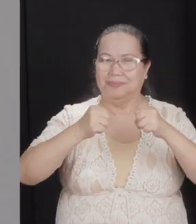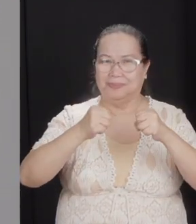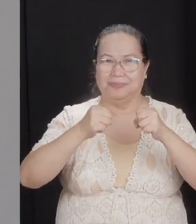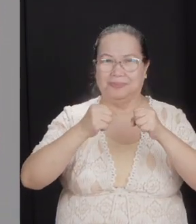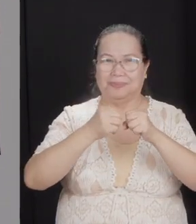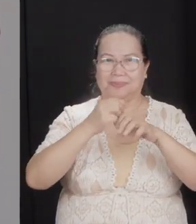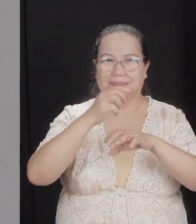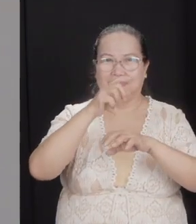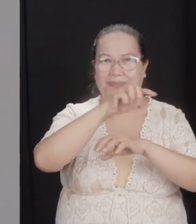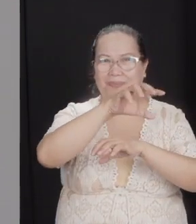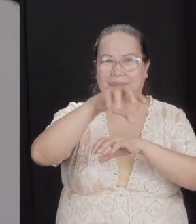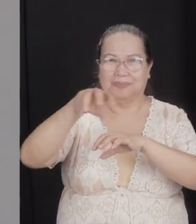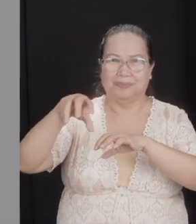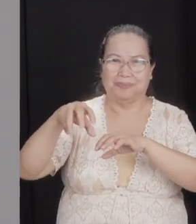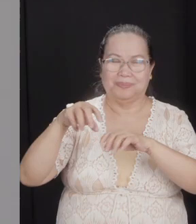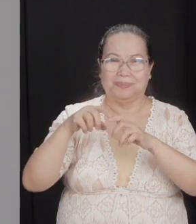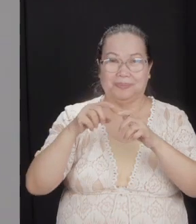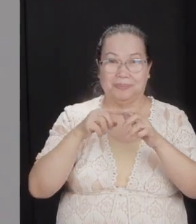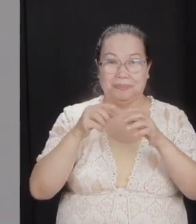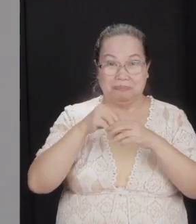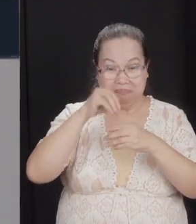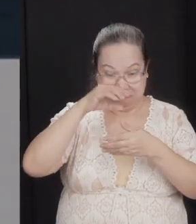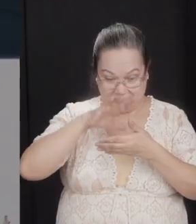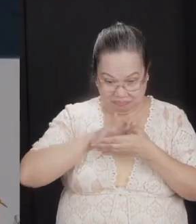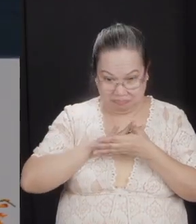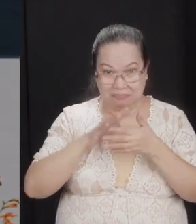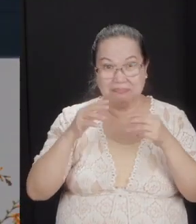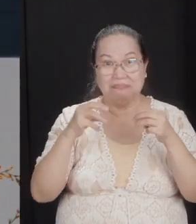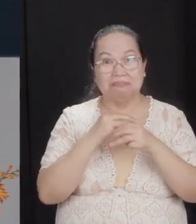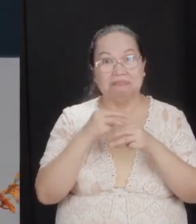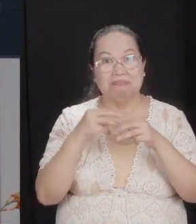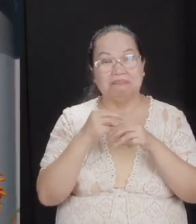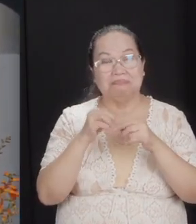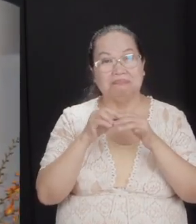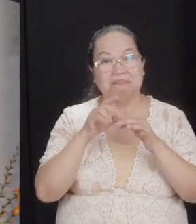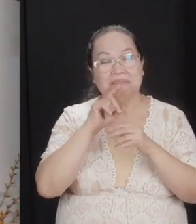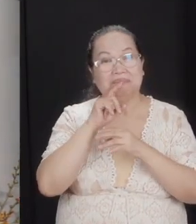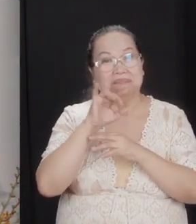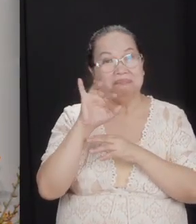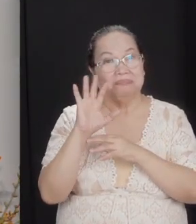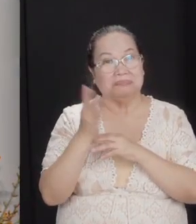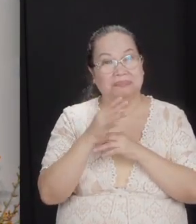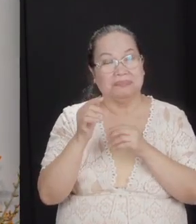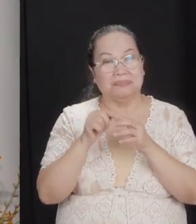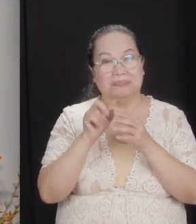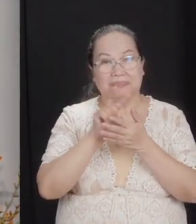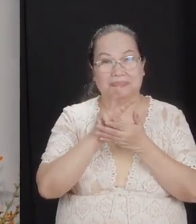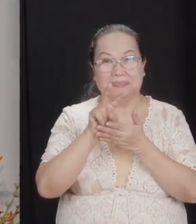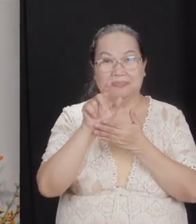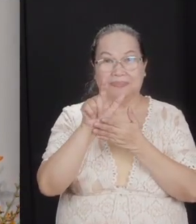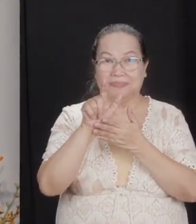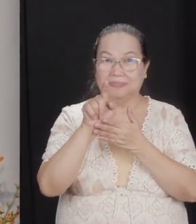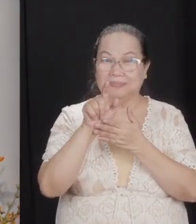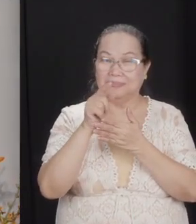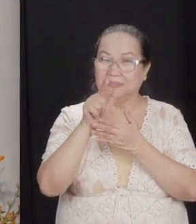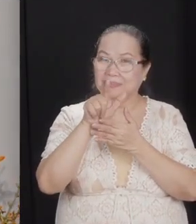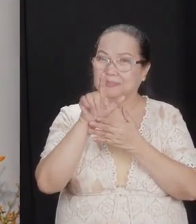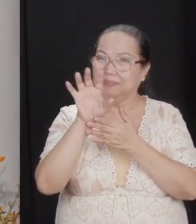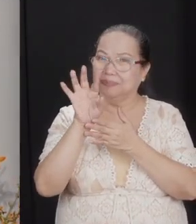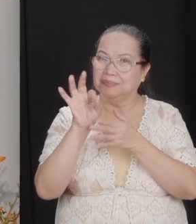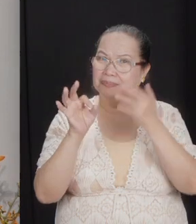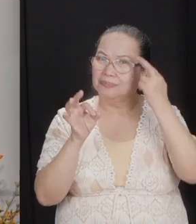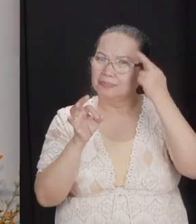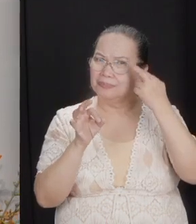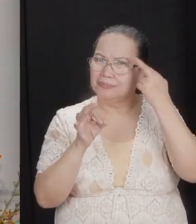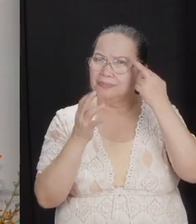Canaanite tribes, but they are about to kill each other and they were going to do a great job at it. But in verses 21 to 29, we'll see the reason